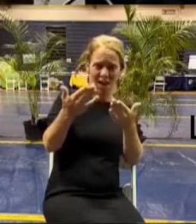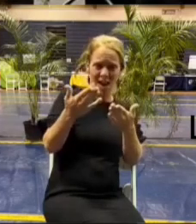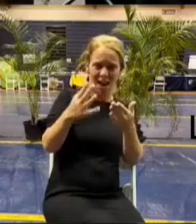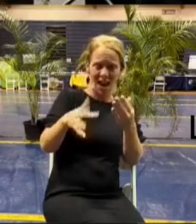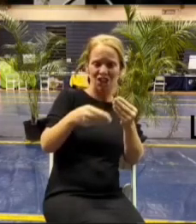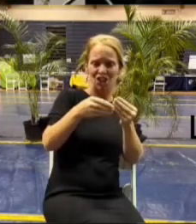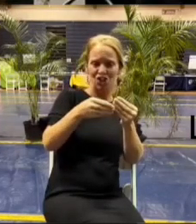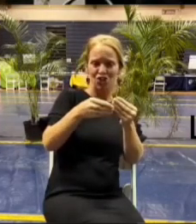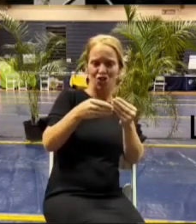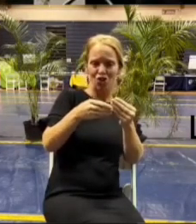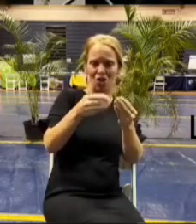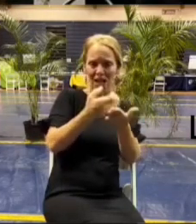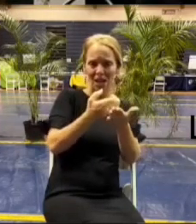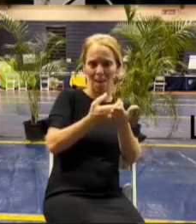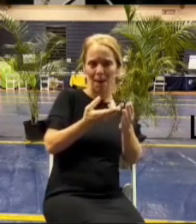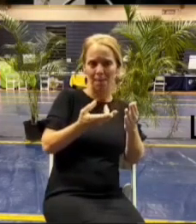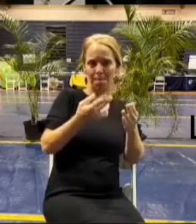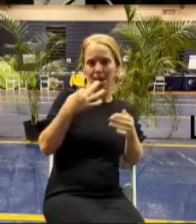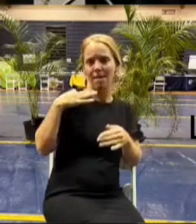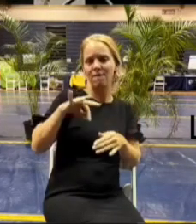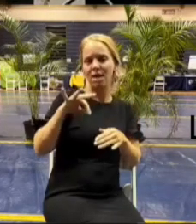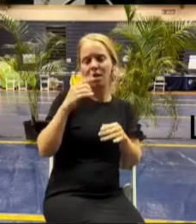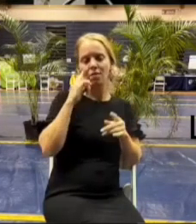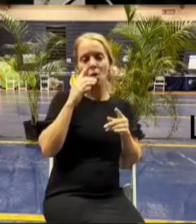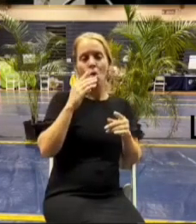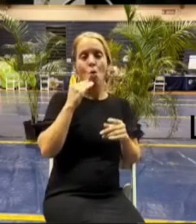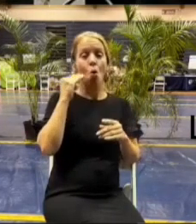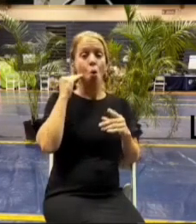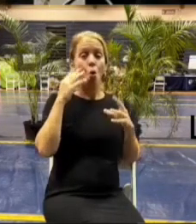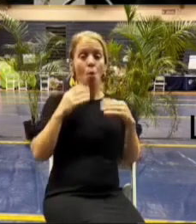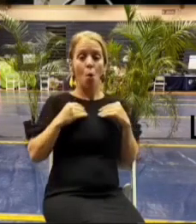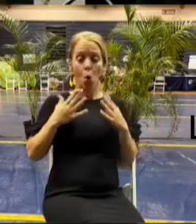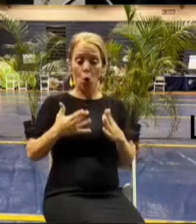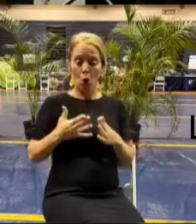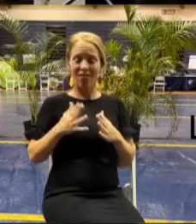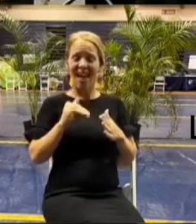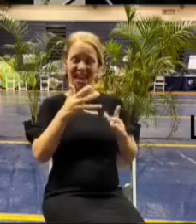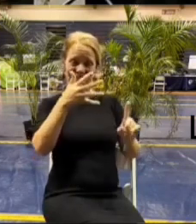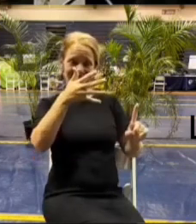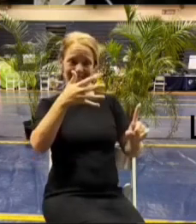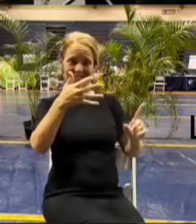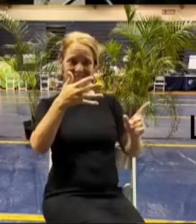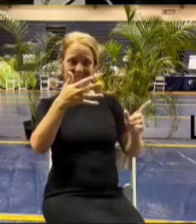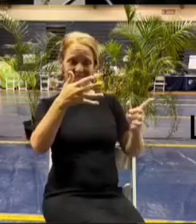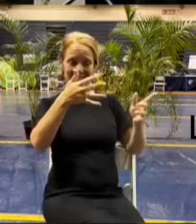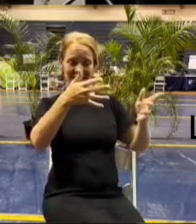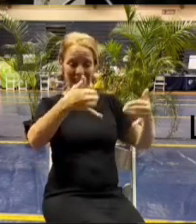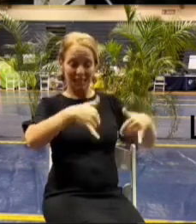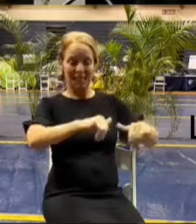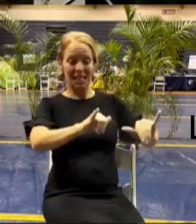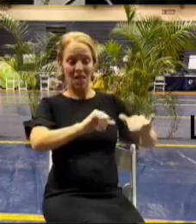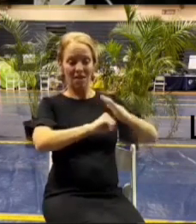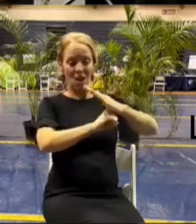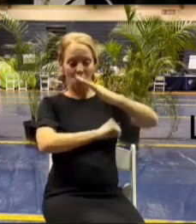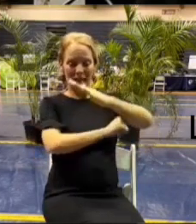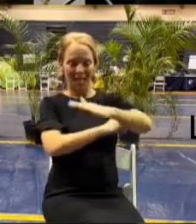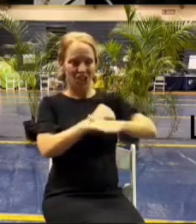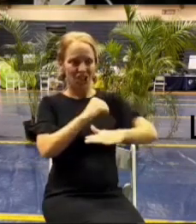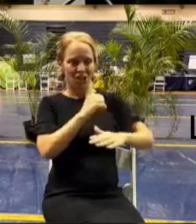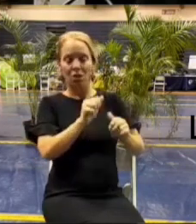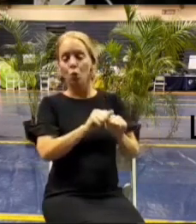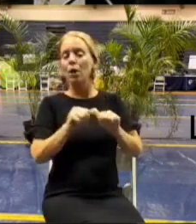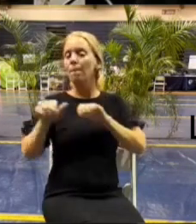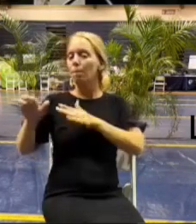uh to the homeowner by removing the existing foundation so that uh you're able to you don't have to pay that cost